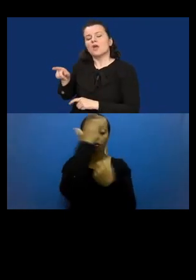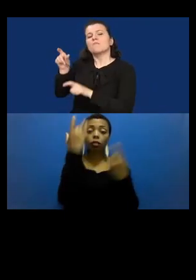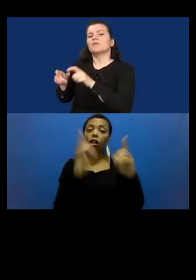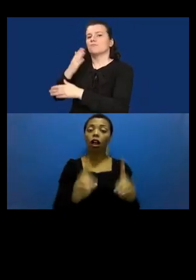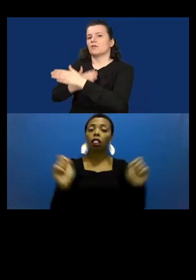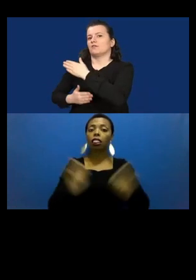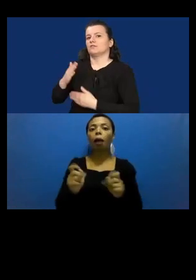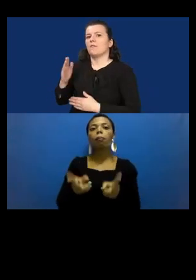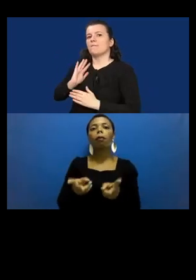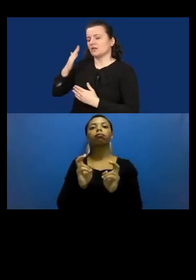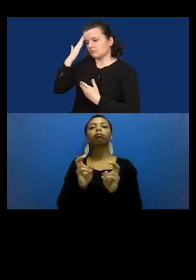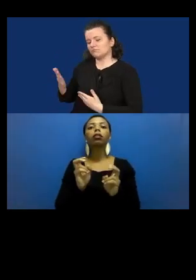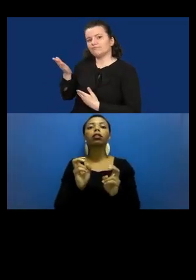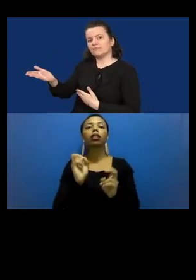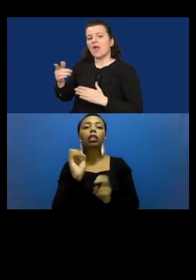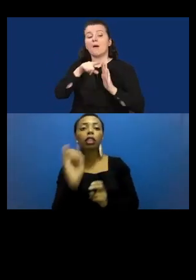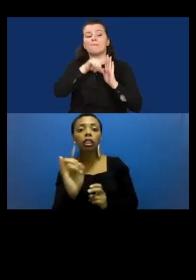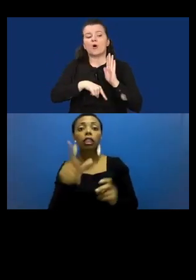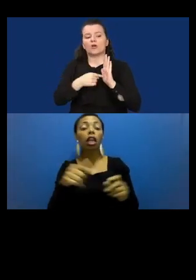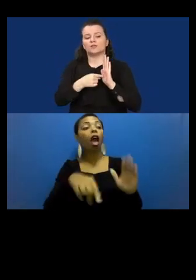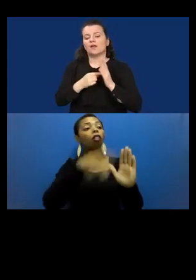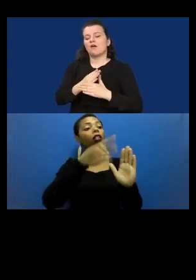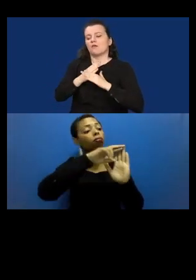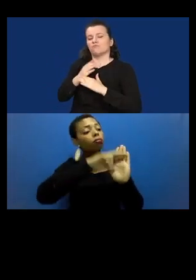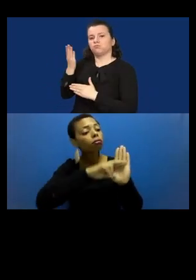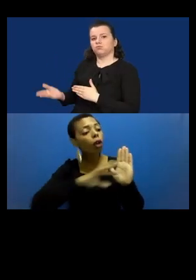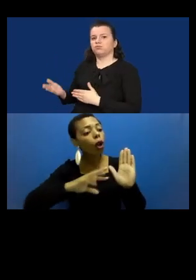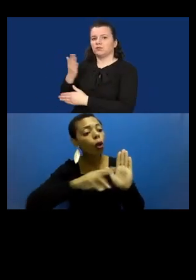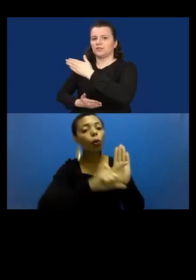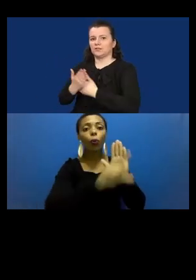be recognized in corresponding policy plans.